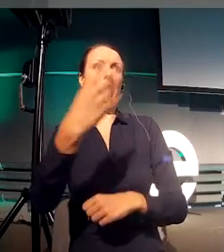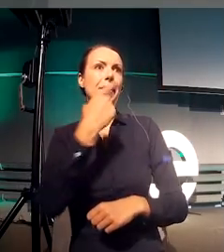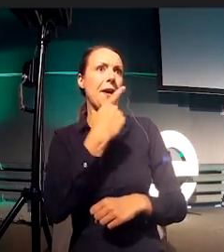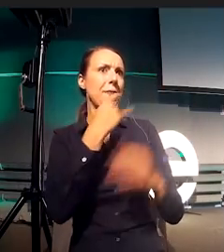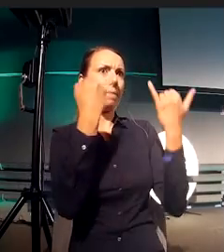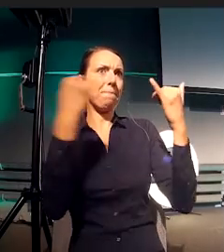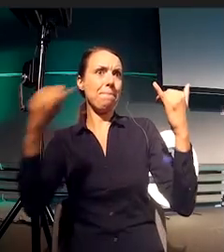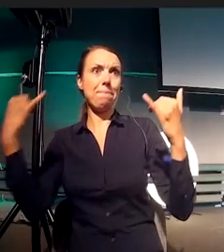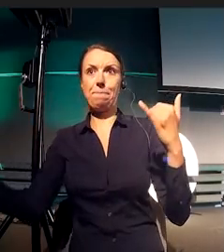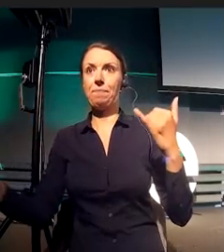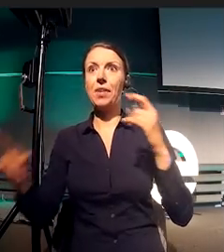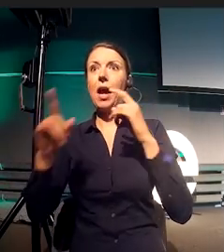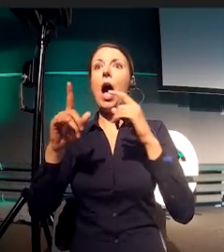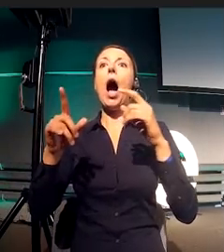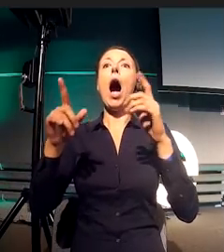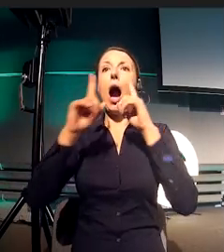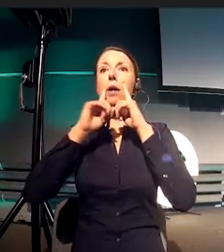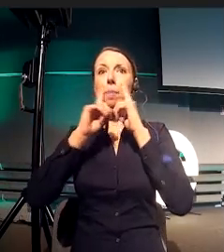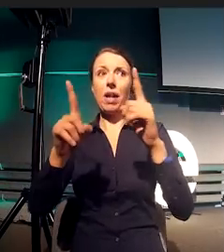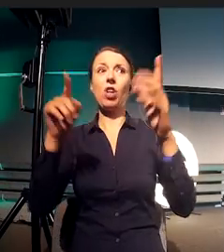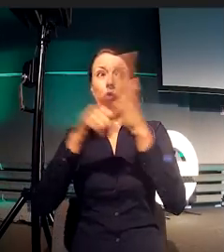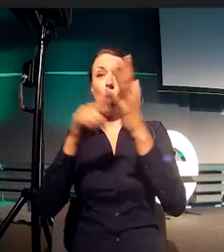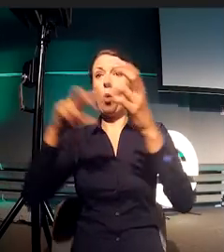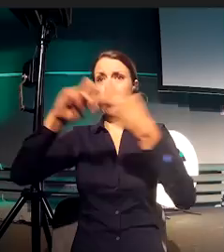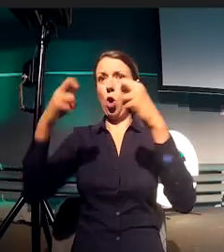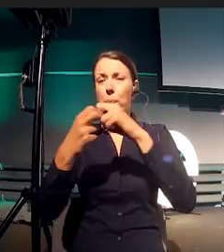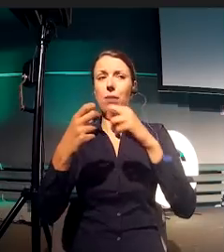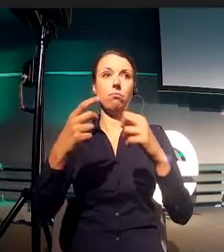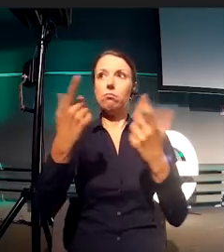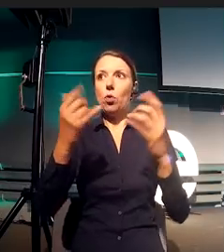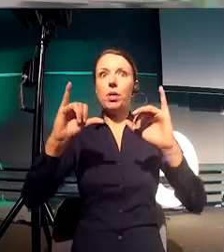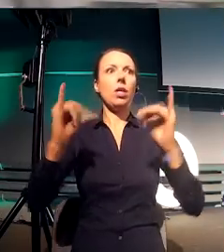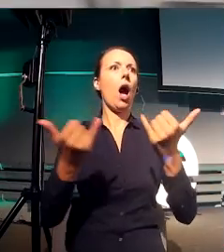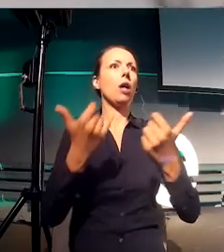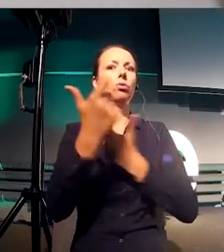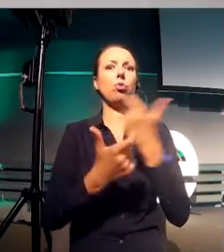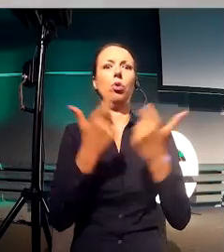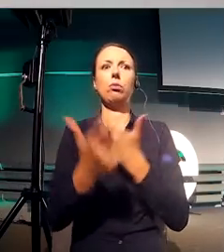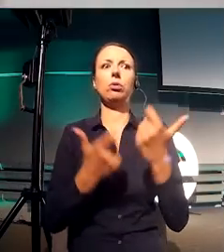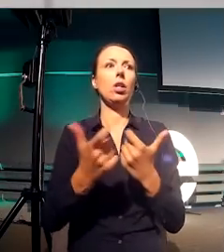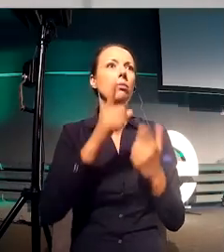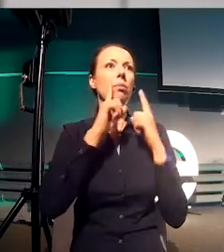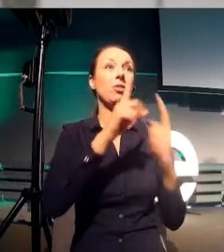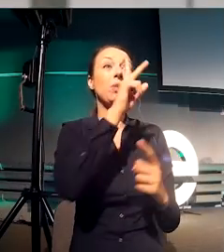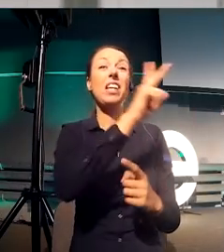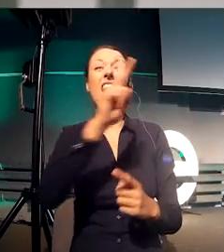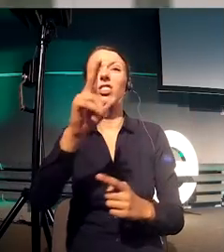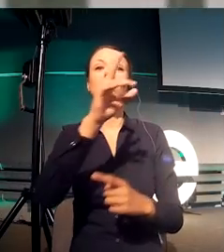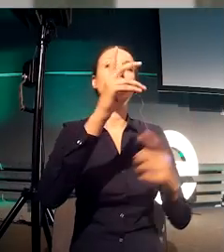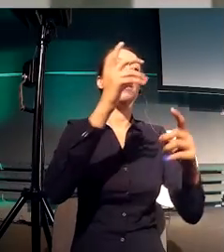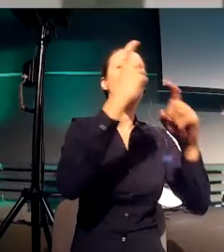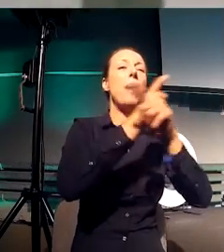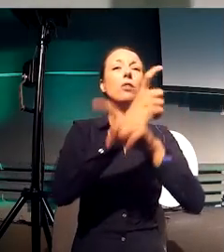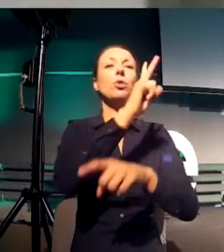you create one UI to rule them all? 1,600 different cities with one UI. Where some people